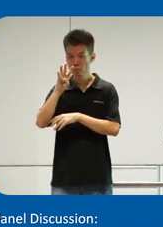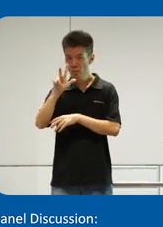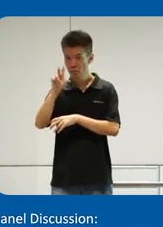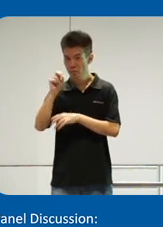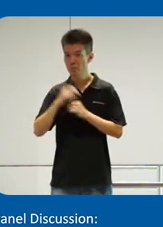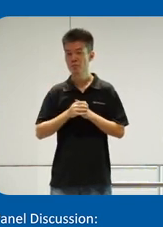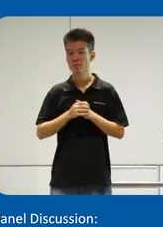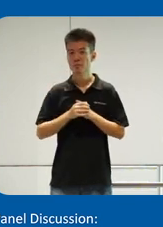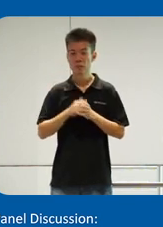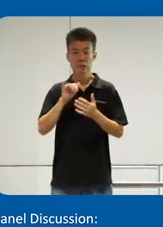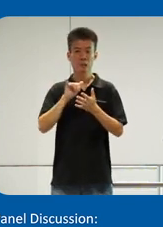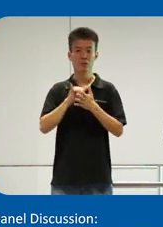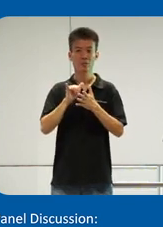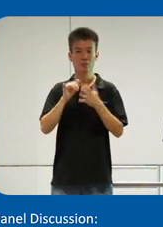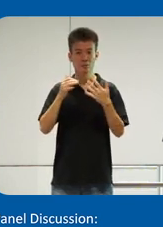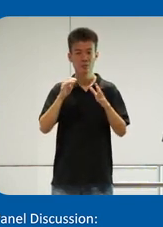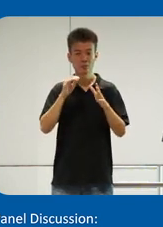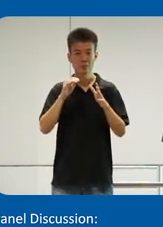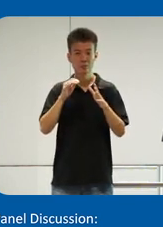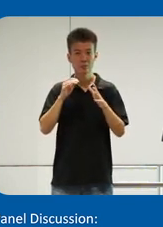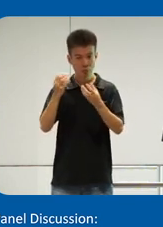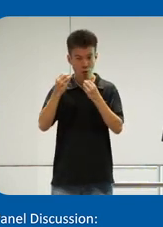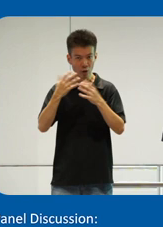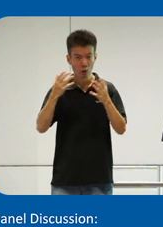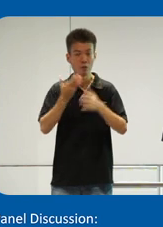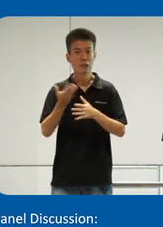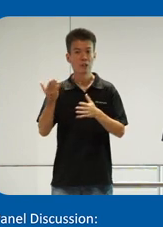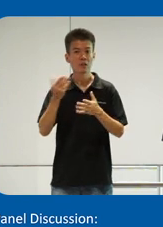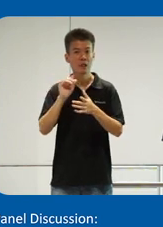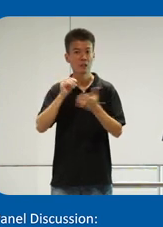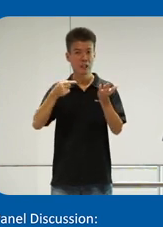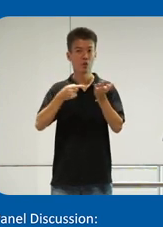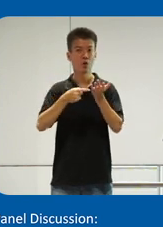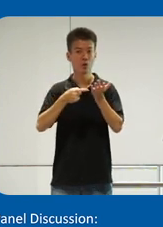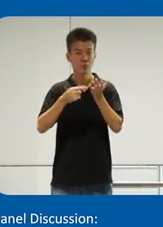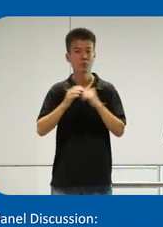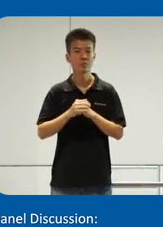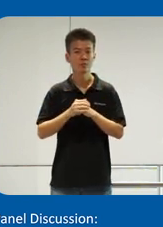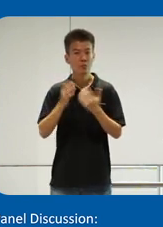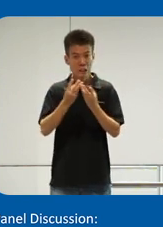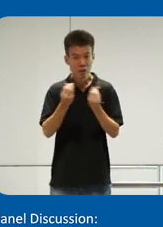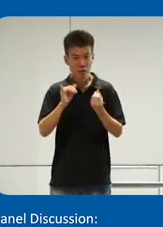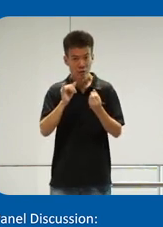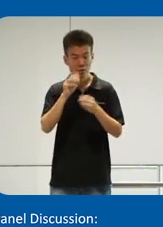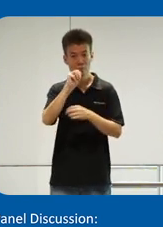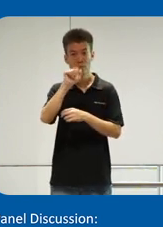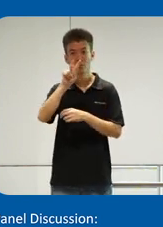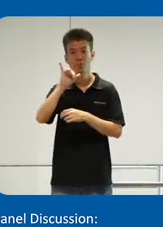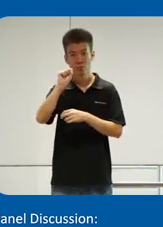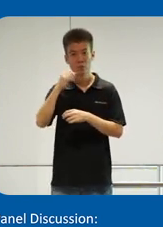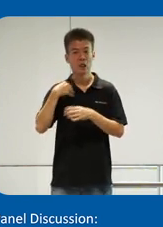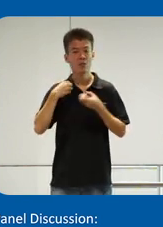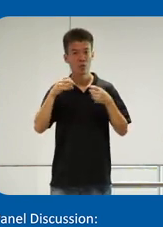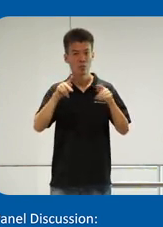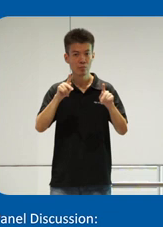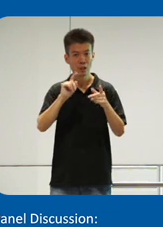So this trial has really taught us lots of things about assistive technology. And solutions such as MAVIS offer the opportunity to be